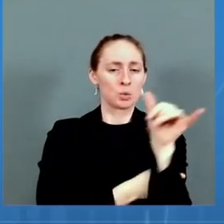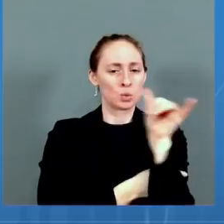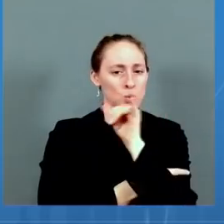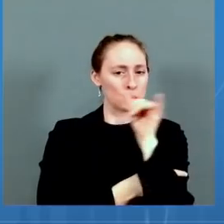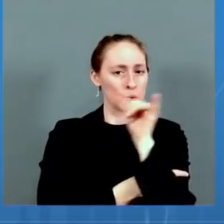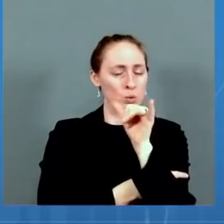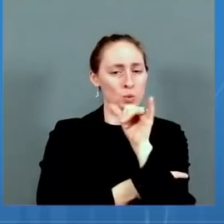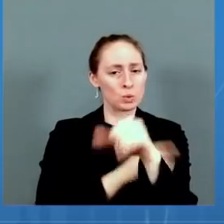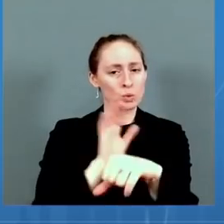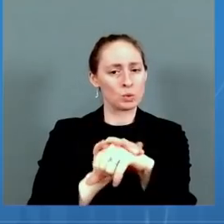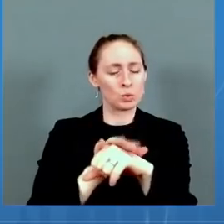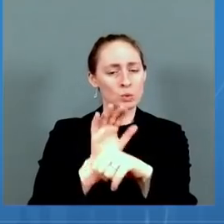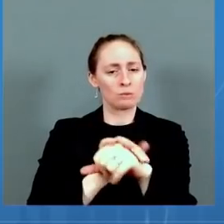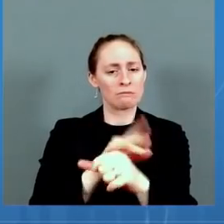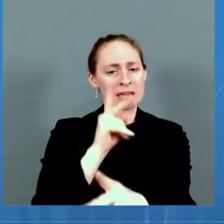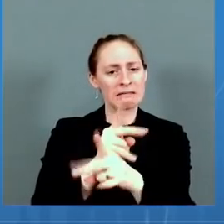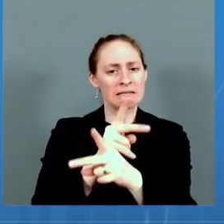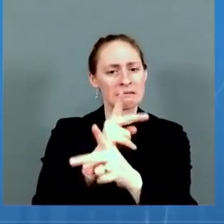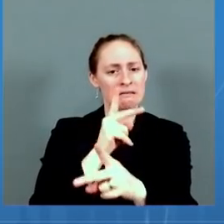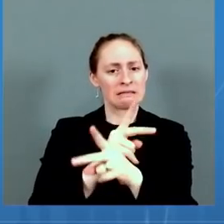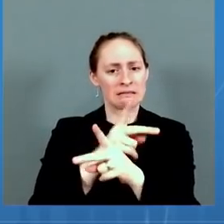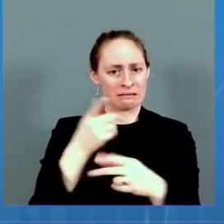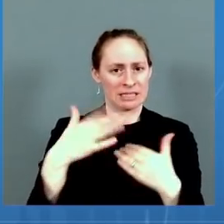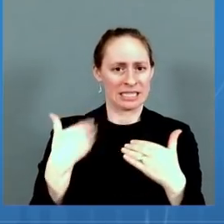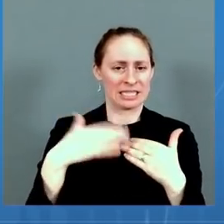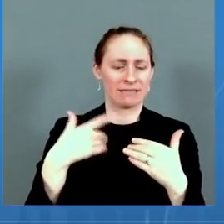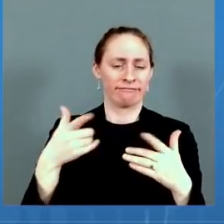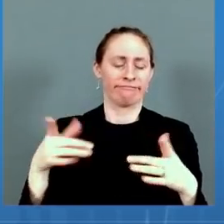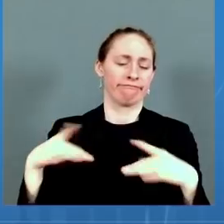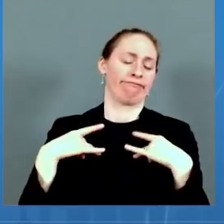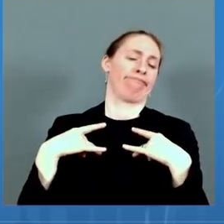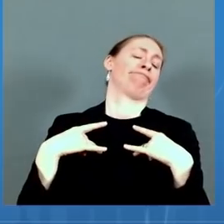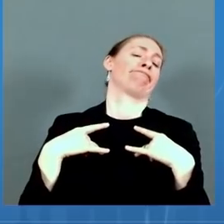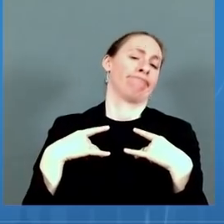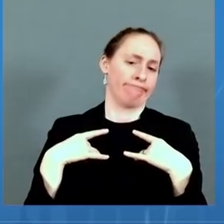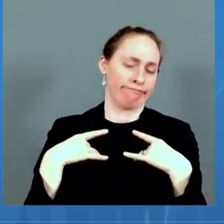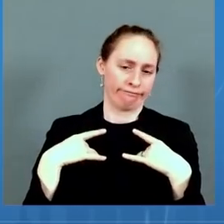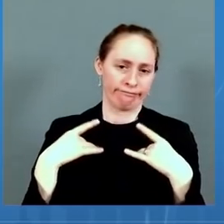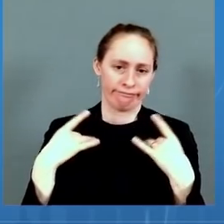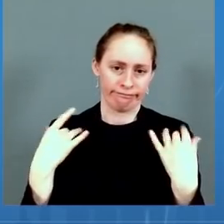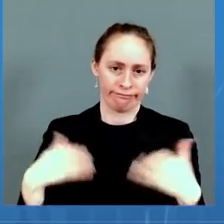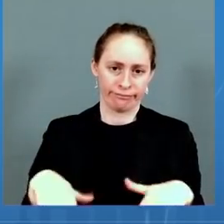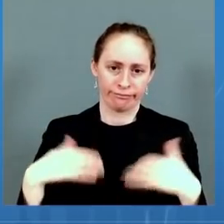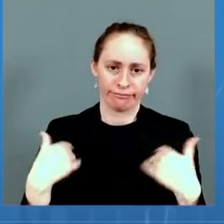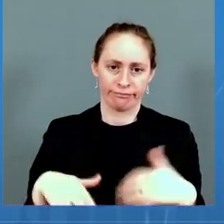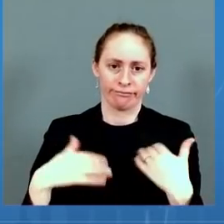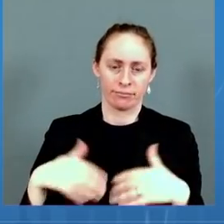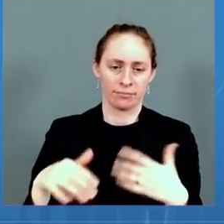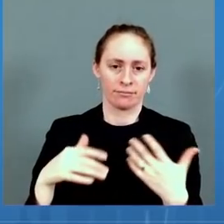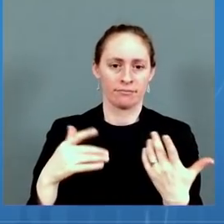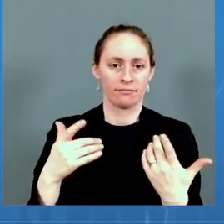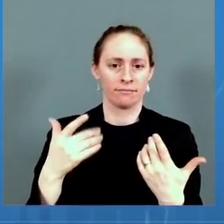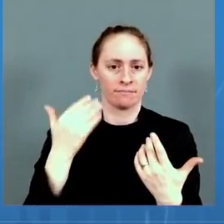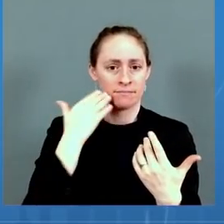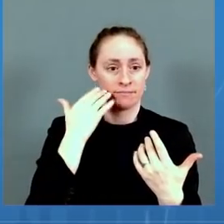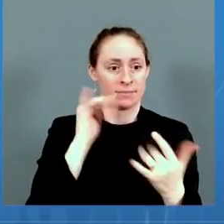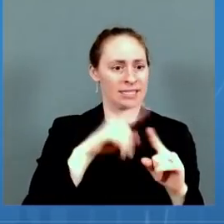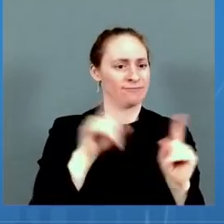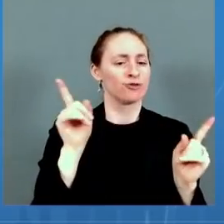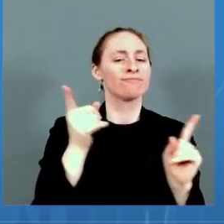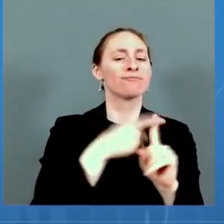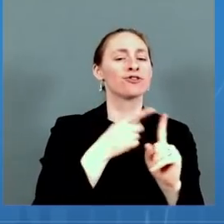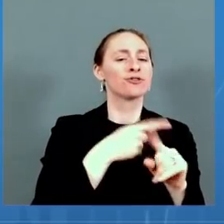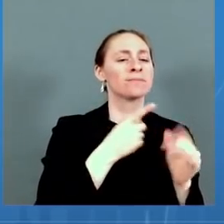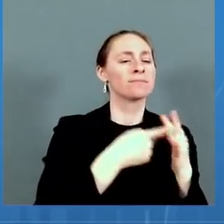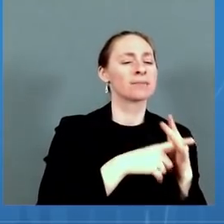but also to Omicron. And when you hear about Omicron being less severe or not, and you hear about